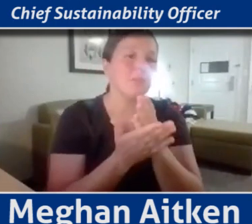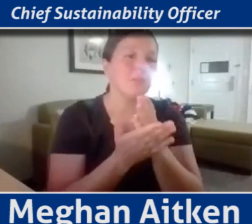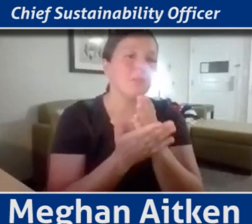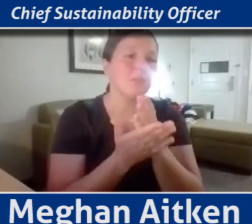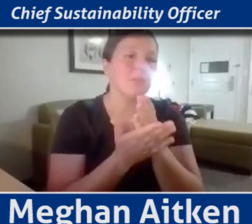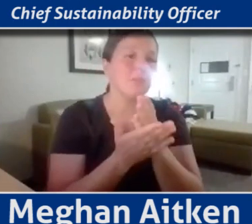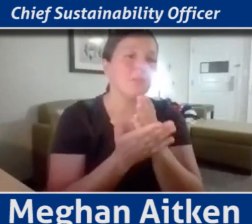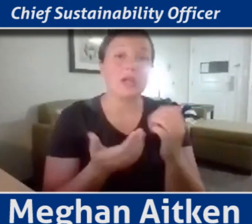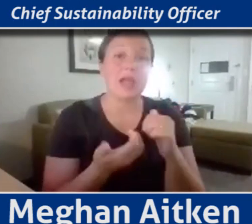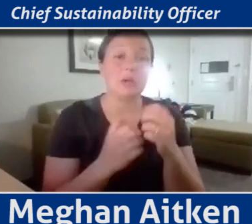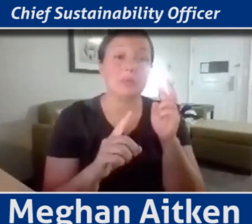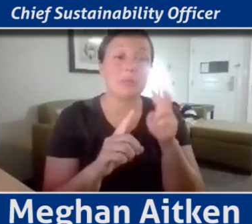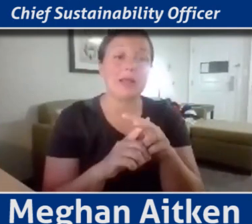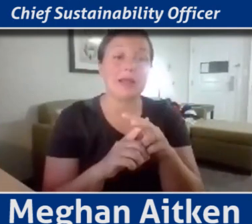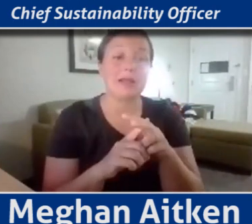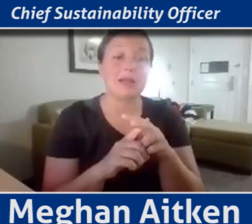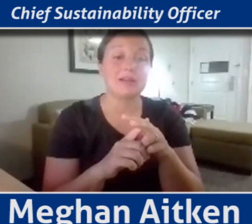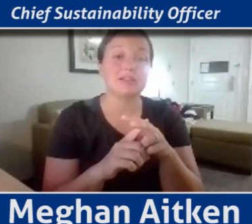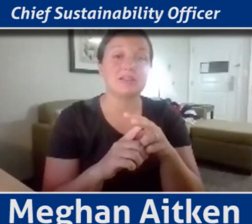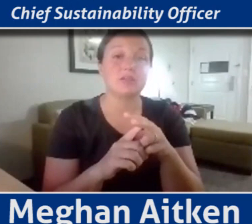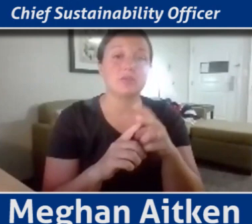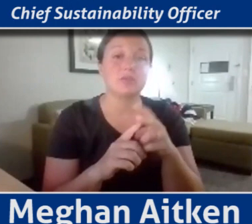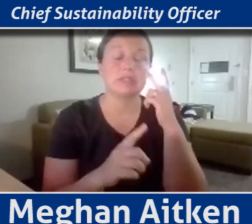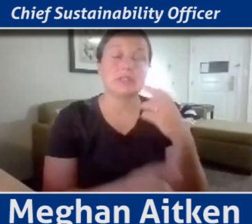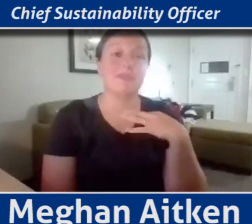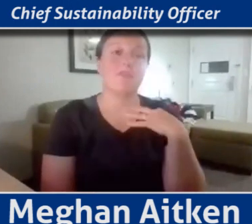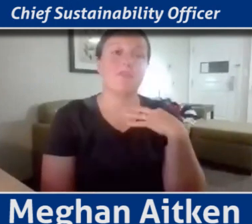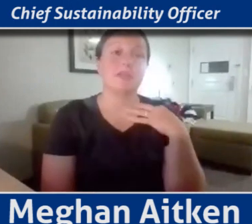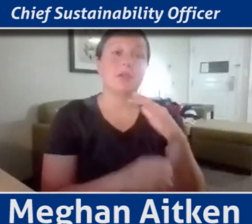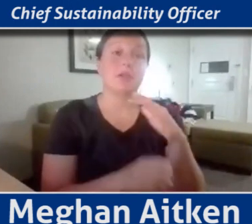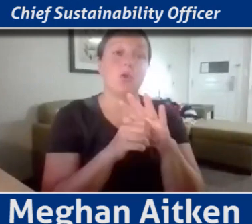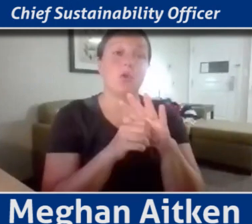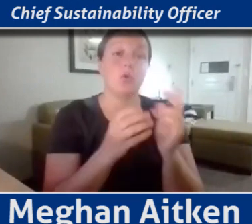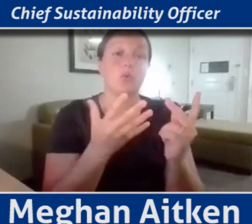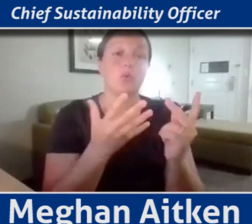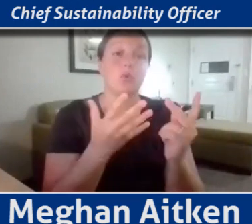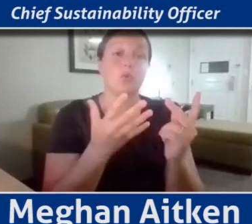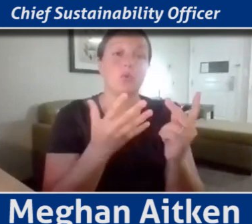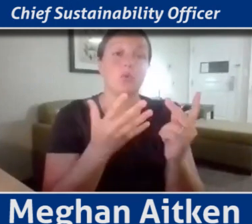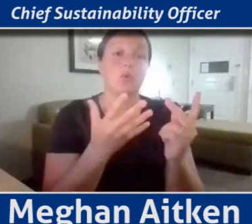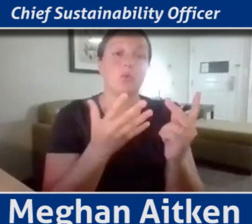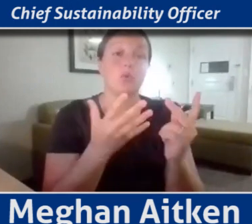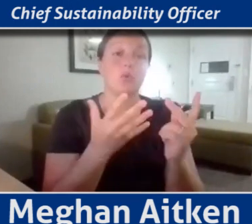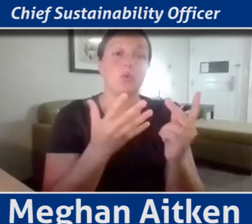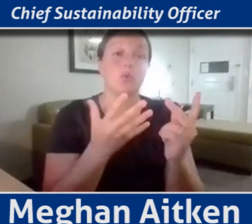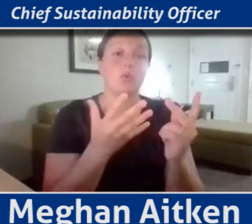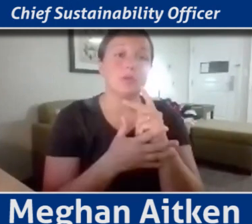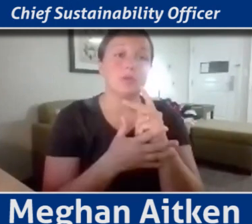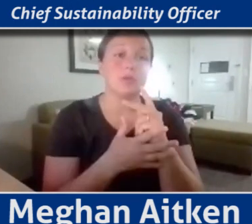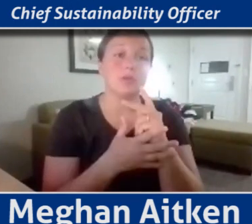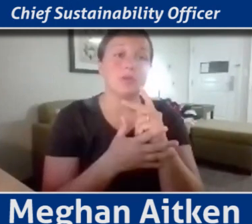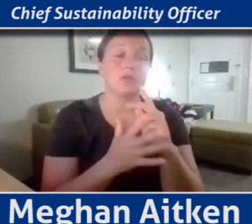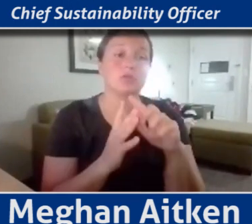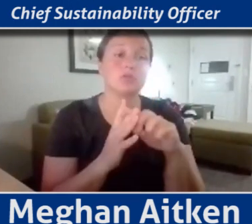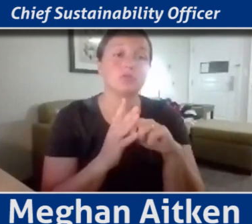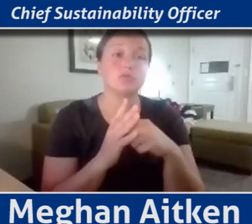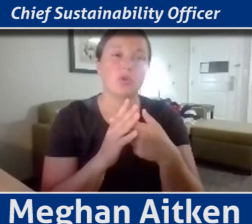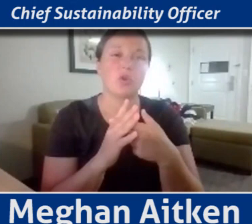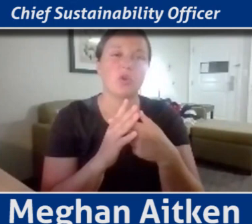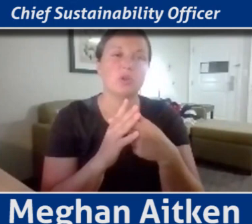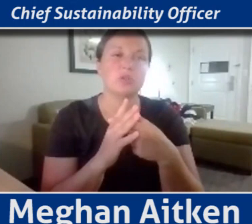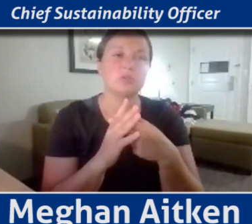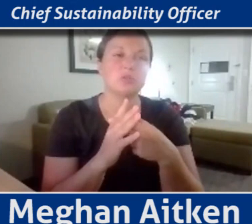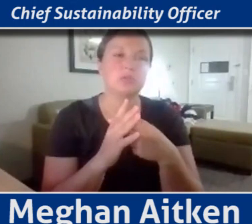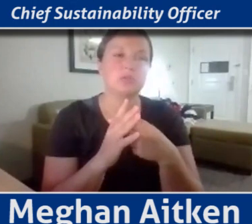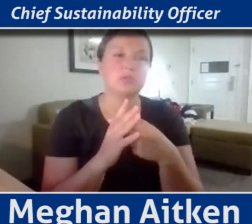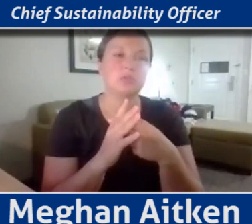it looks like, uh, this voluntary local review is the next step in that process. We start to, uh, to engage down to even more of a micro level, uh, as time goes